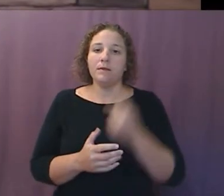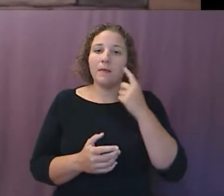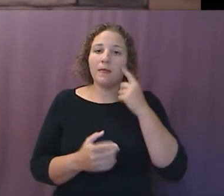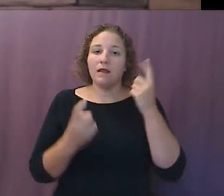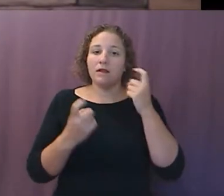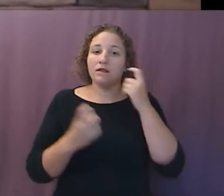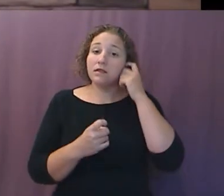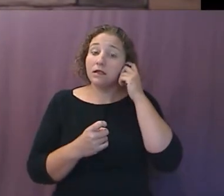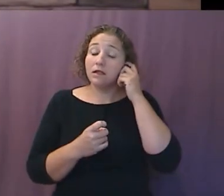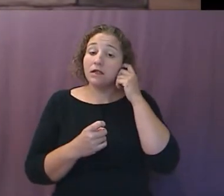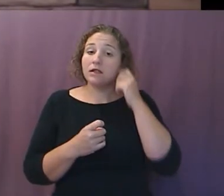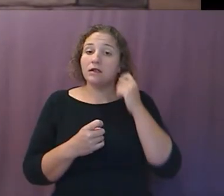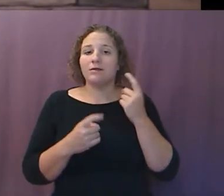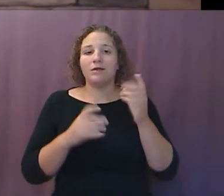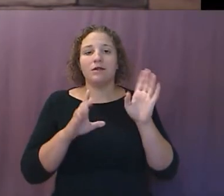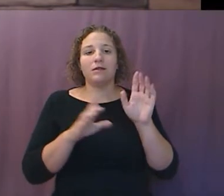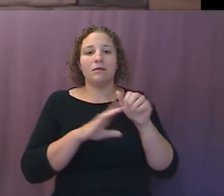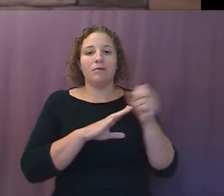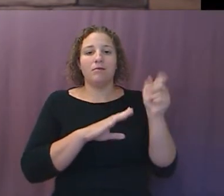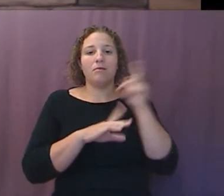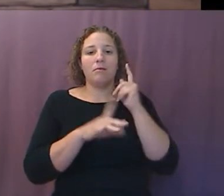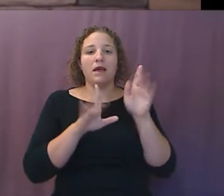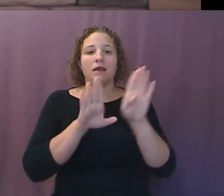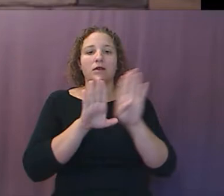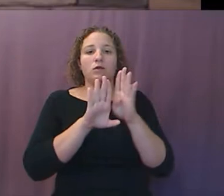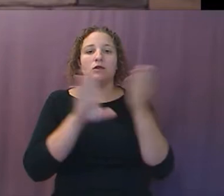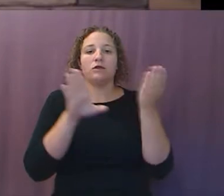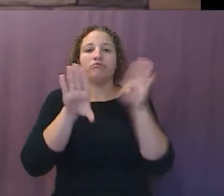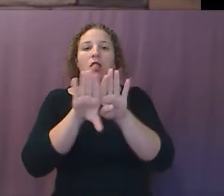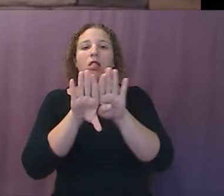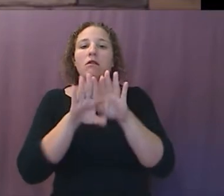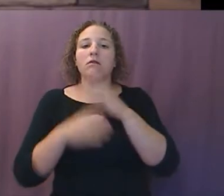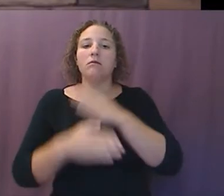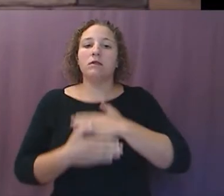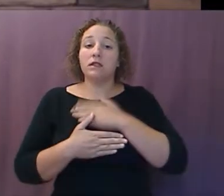case we get some people rolling through for the outdoor service? Thank you, sir.